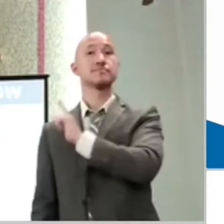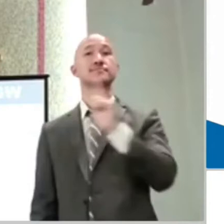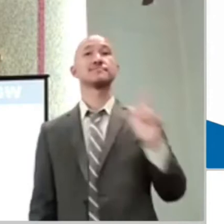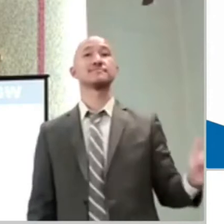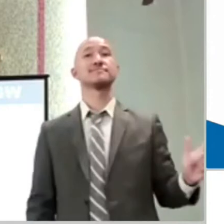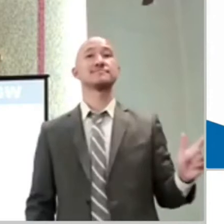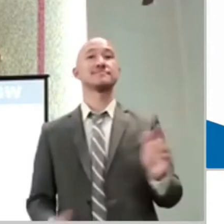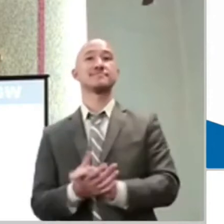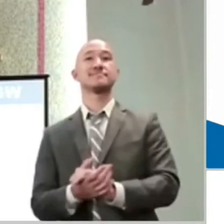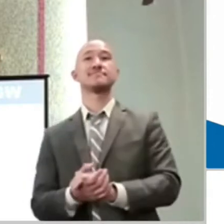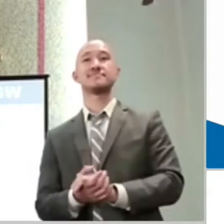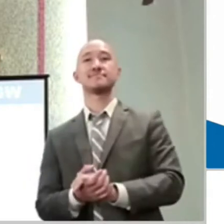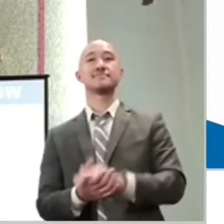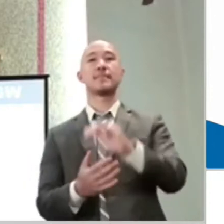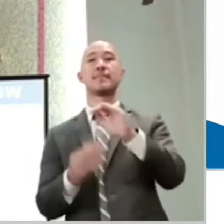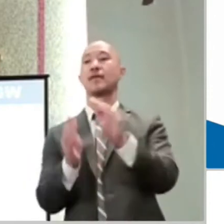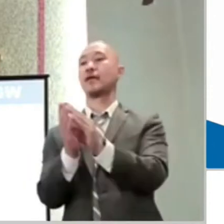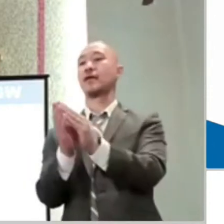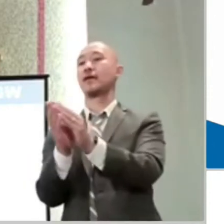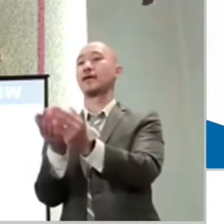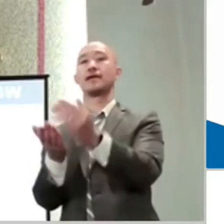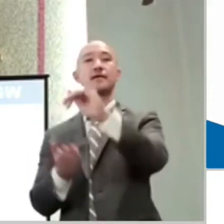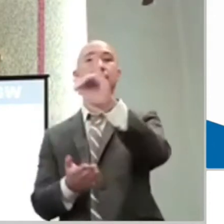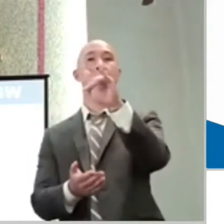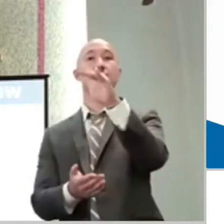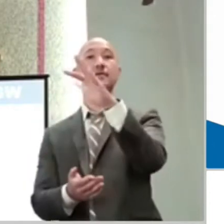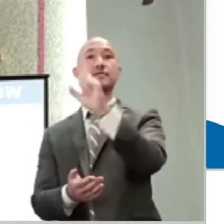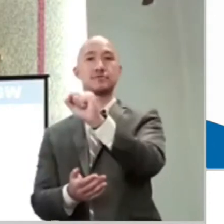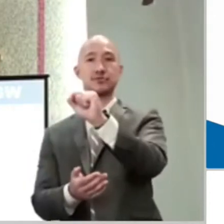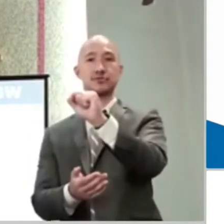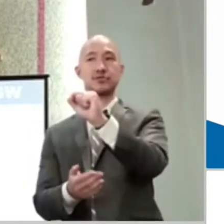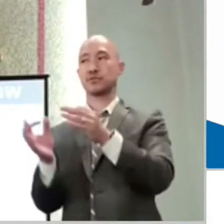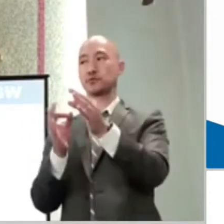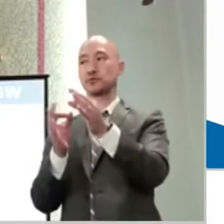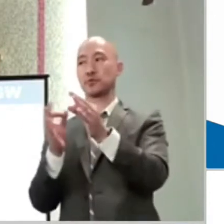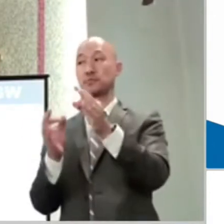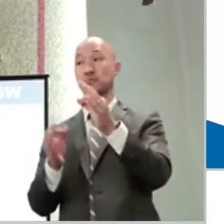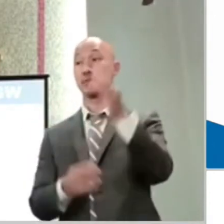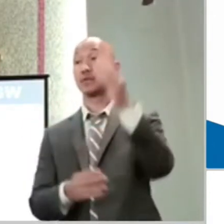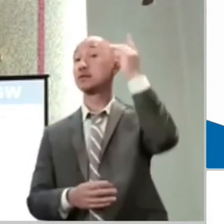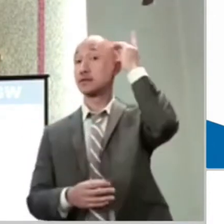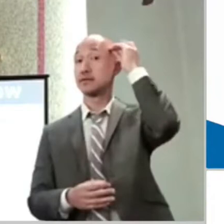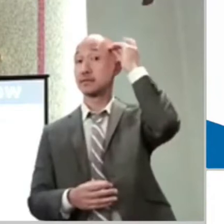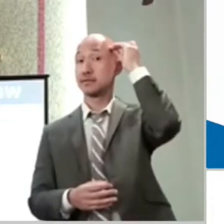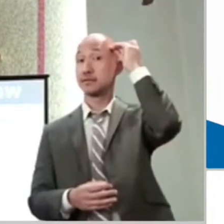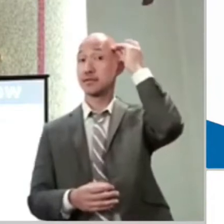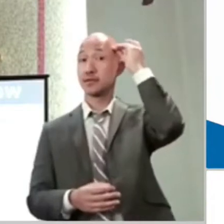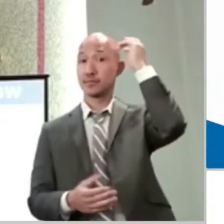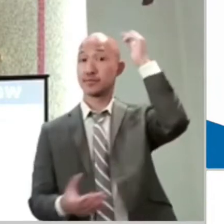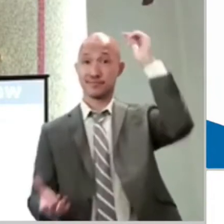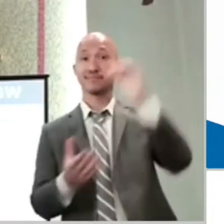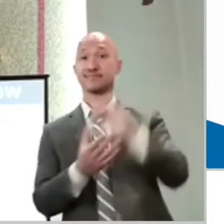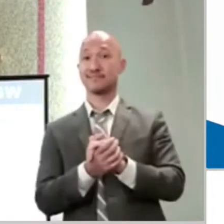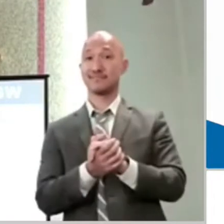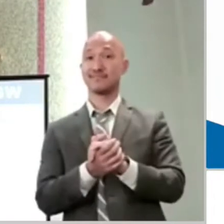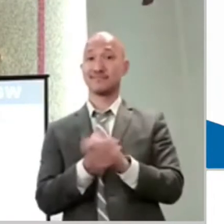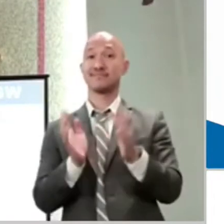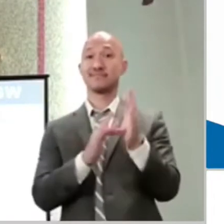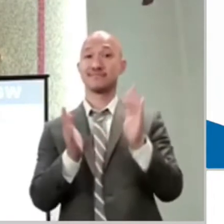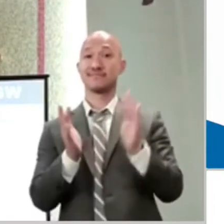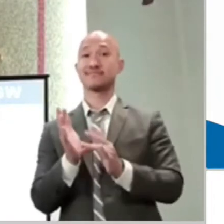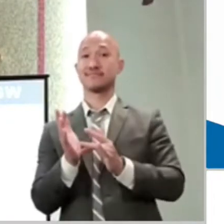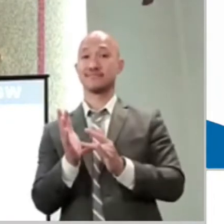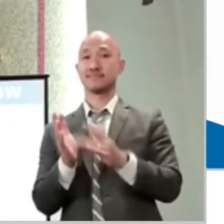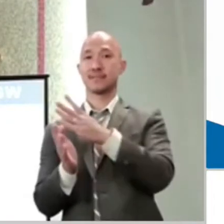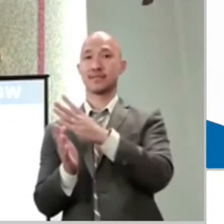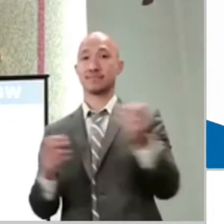demons believe, but they shudder, because they don't obey. And that's why we can say they don't have faith, because they